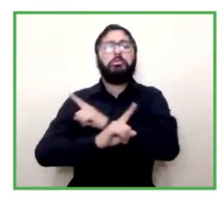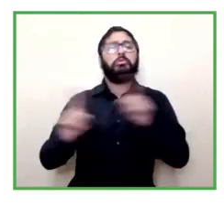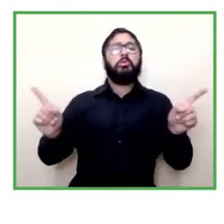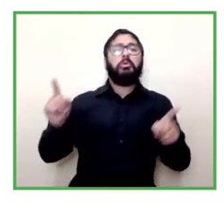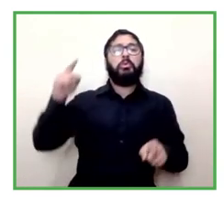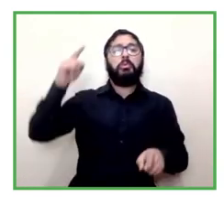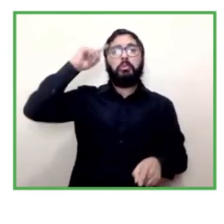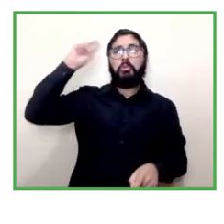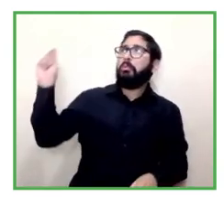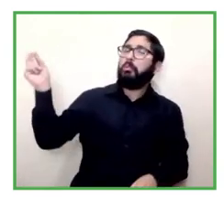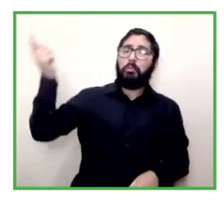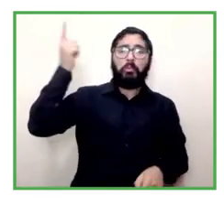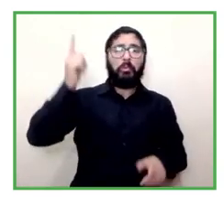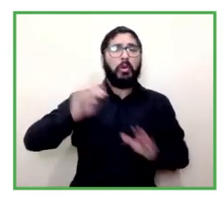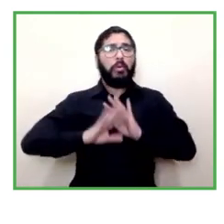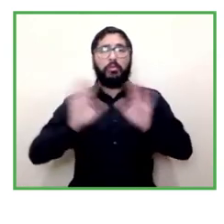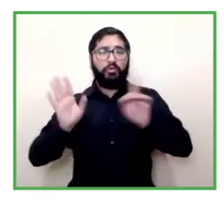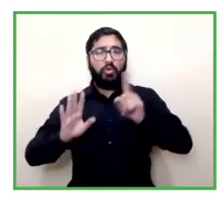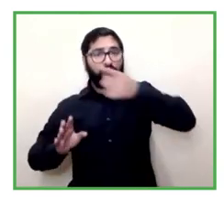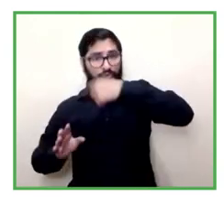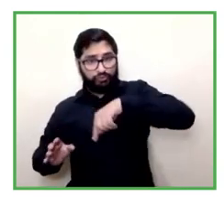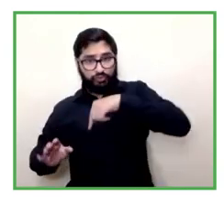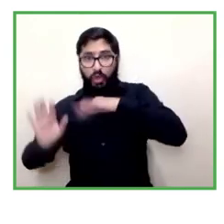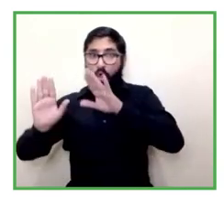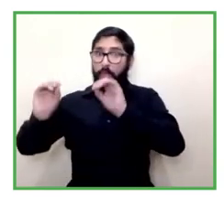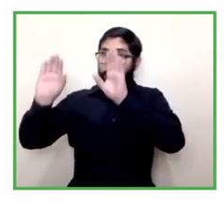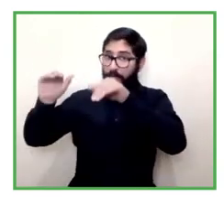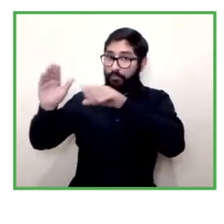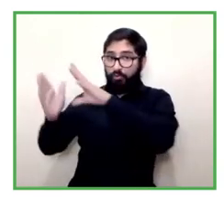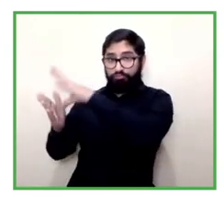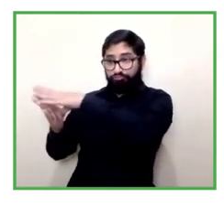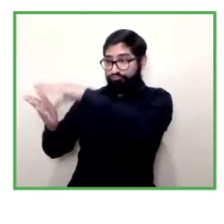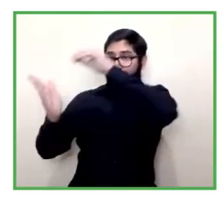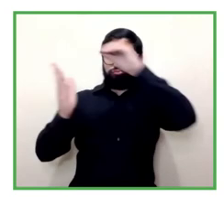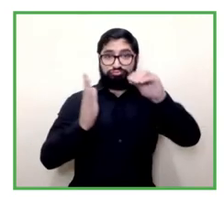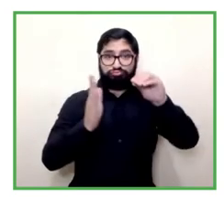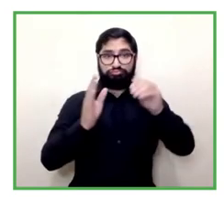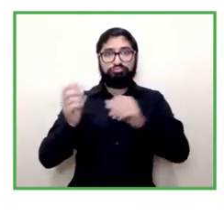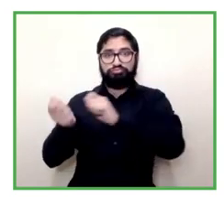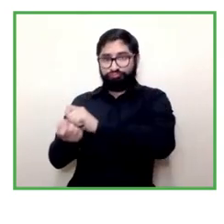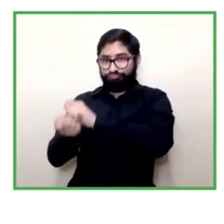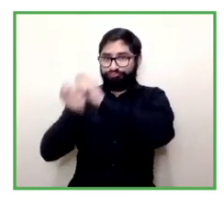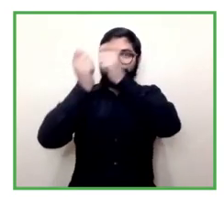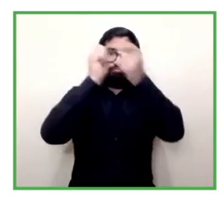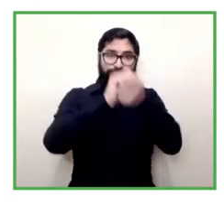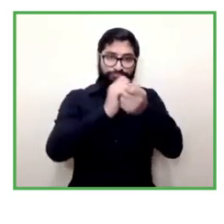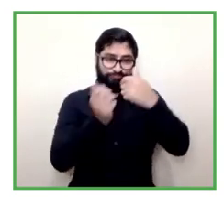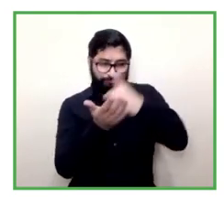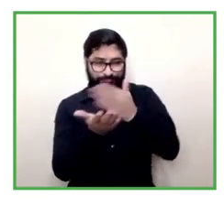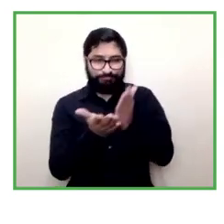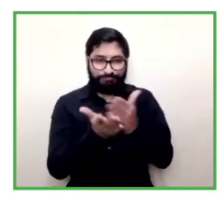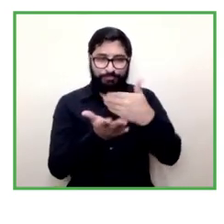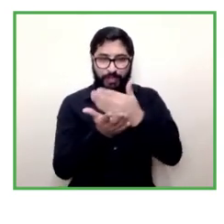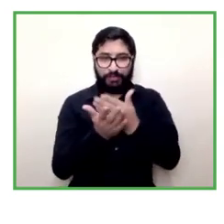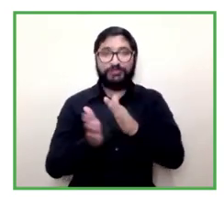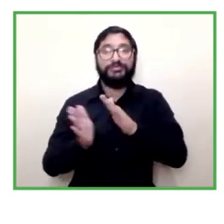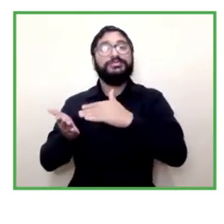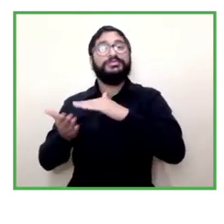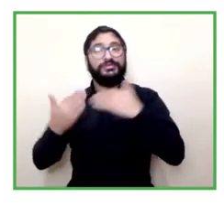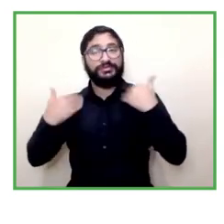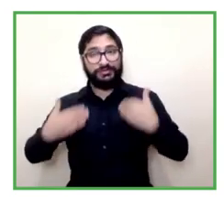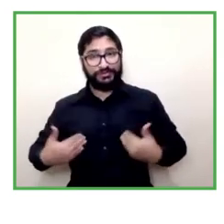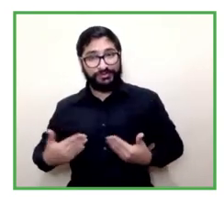anything we've only taken the same that the national plan for mental health says